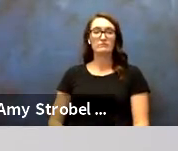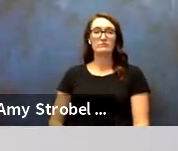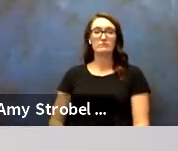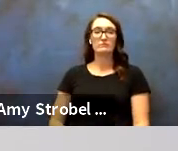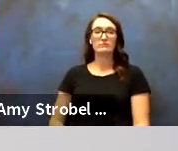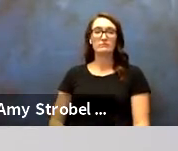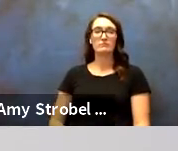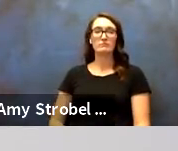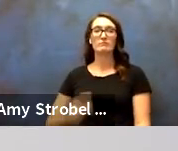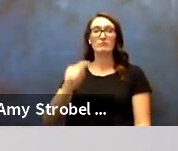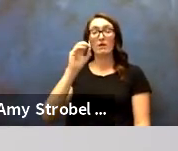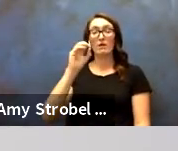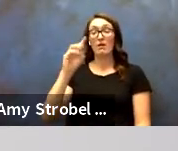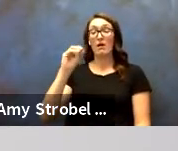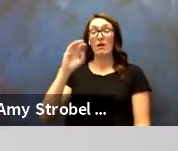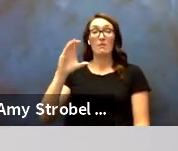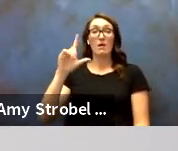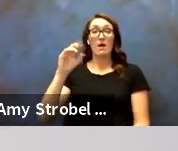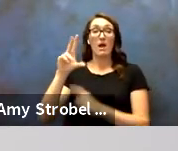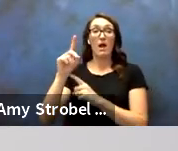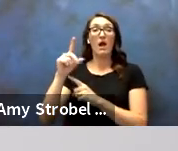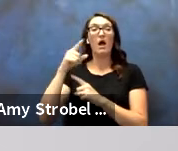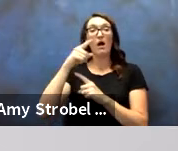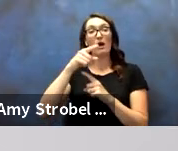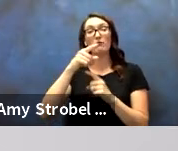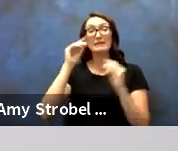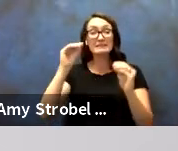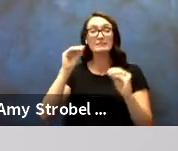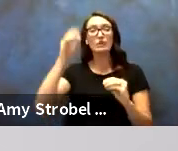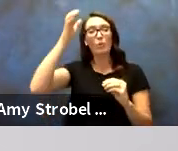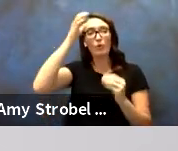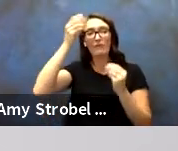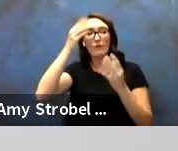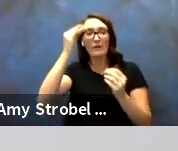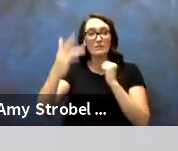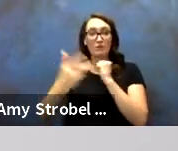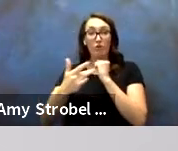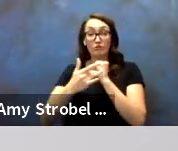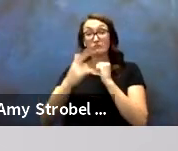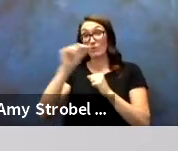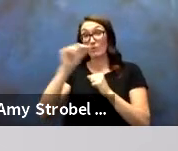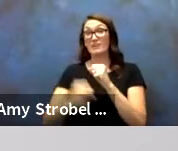Todd McLeod, Computer Information Technology Instructor, 20 years of service.